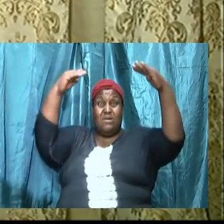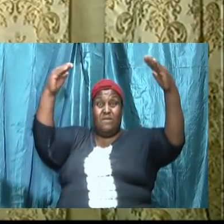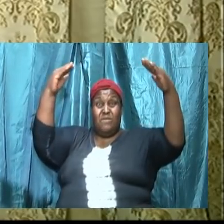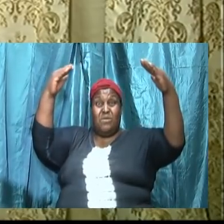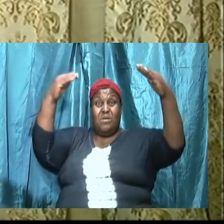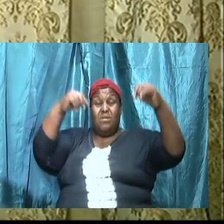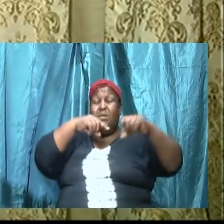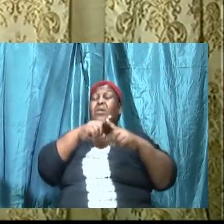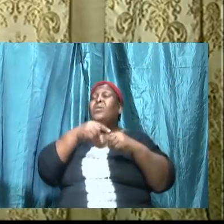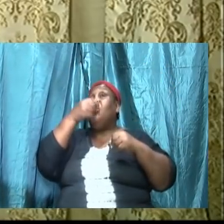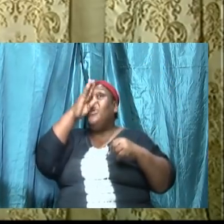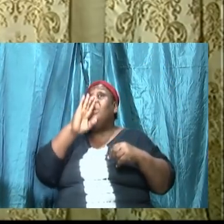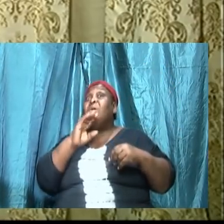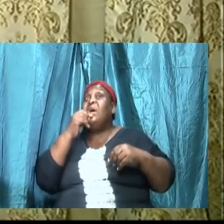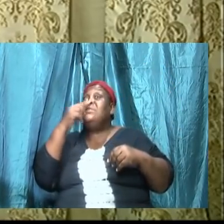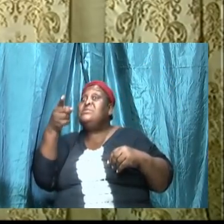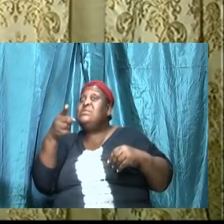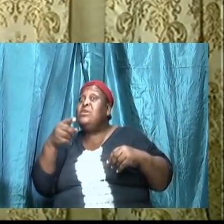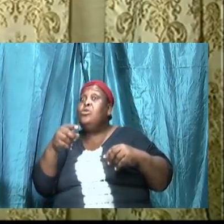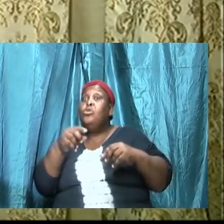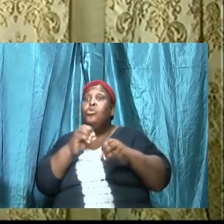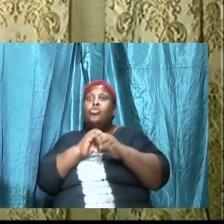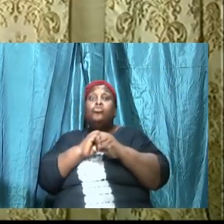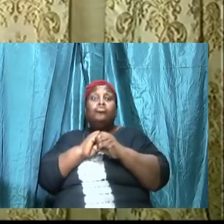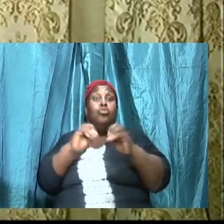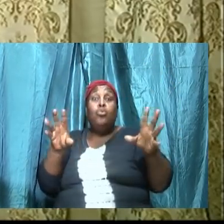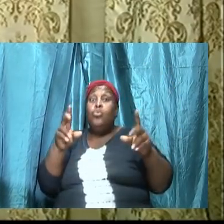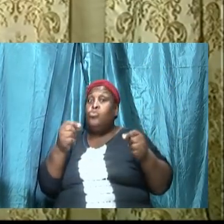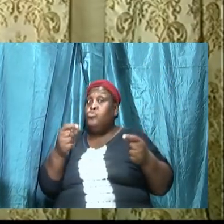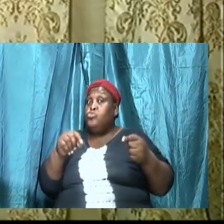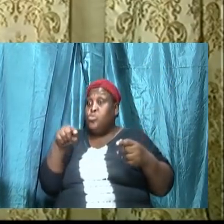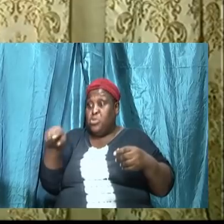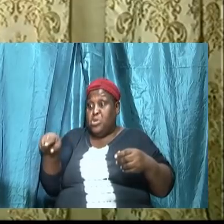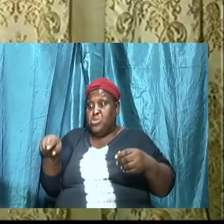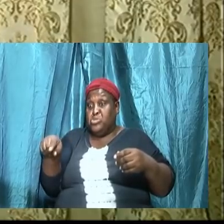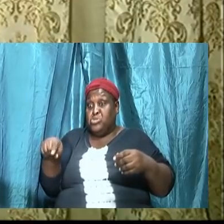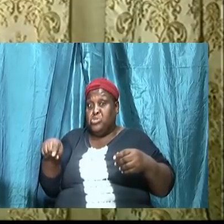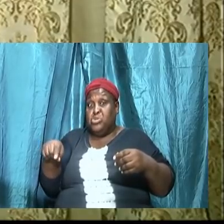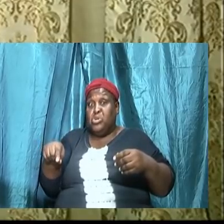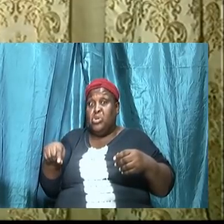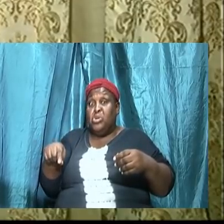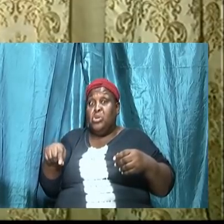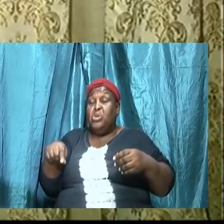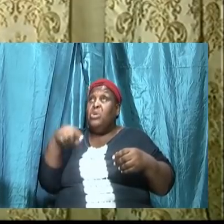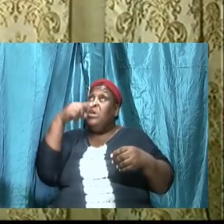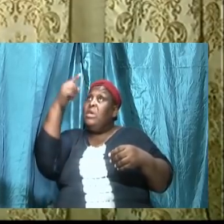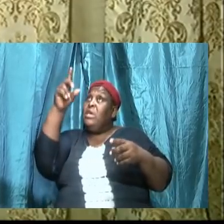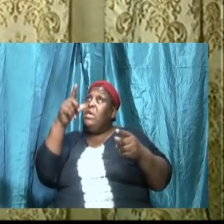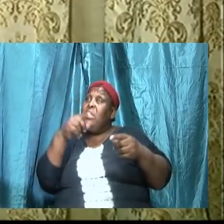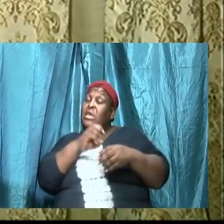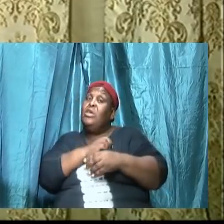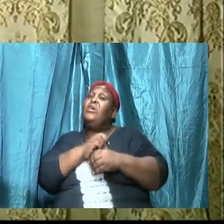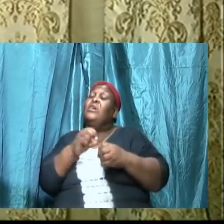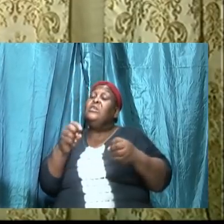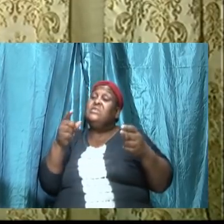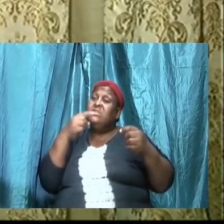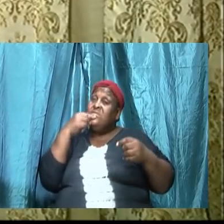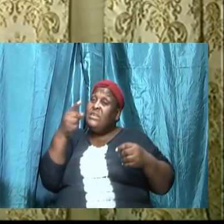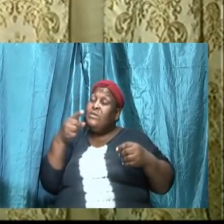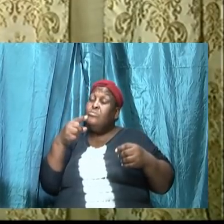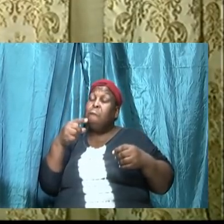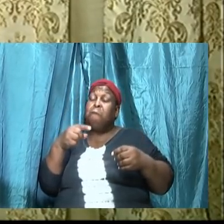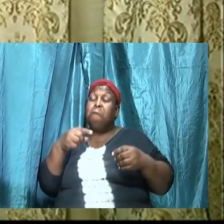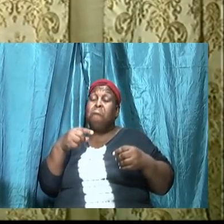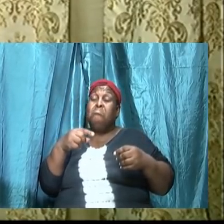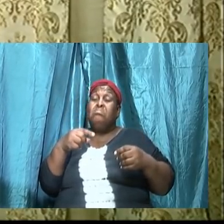do a particular thing or to walk a particular way he does that simply because it is in our